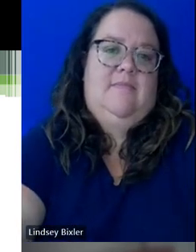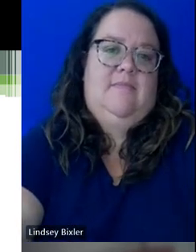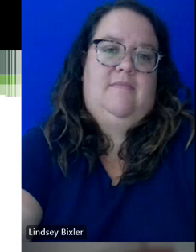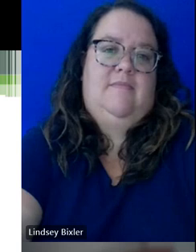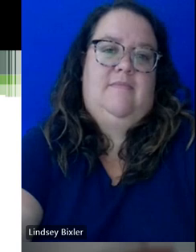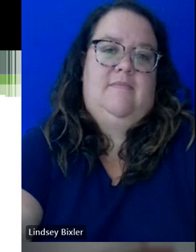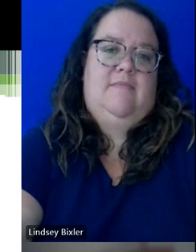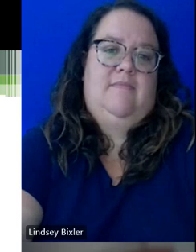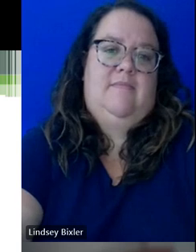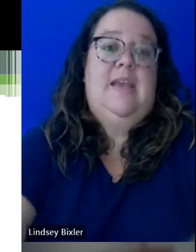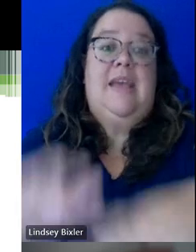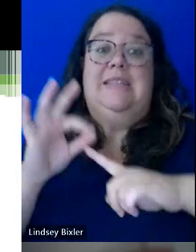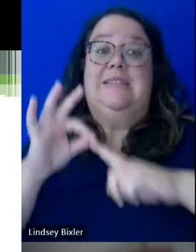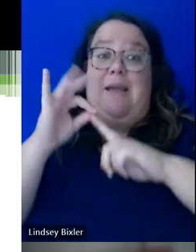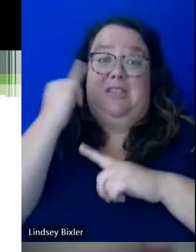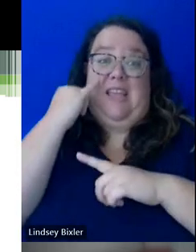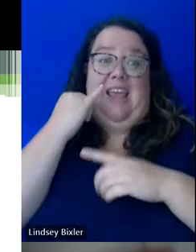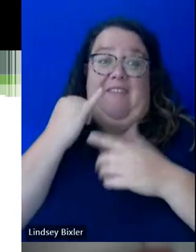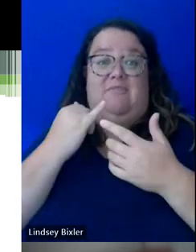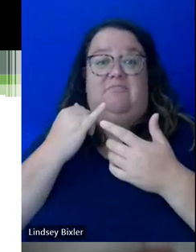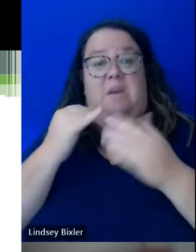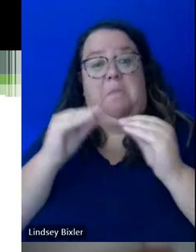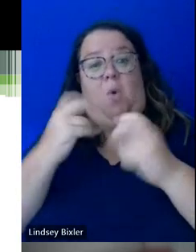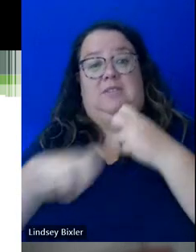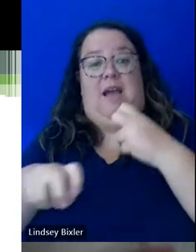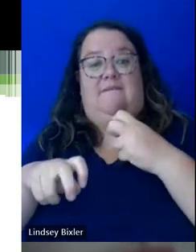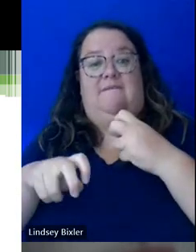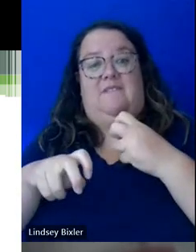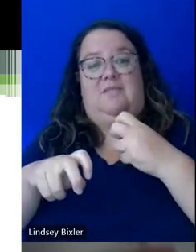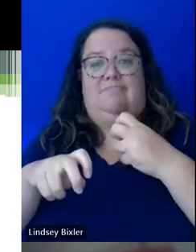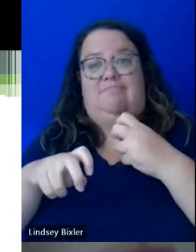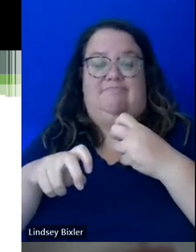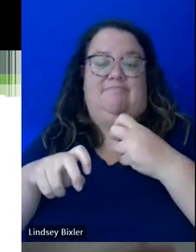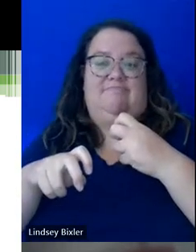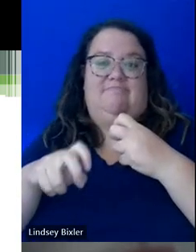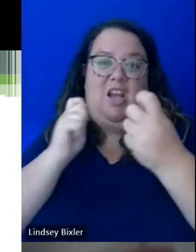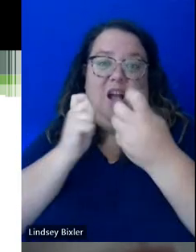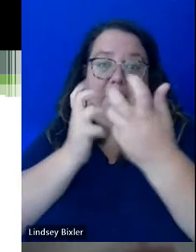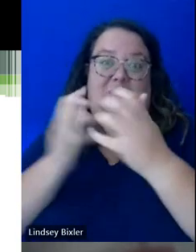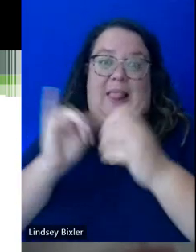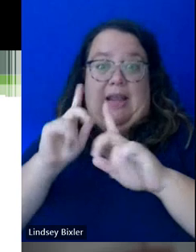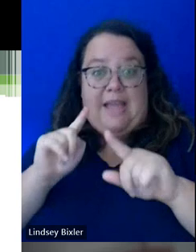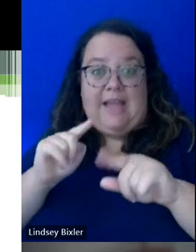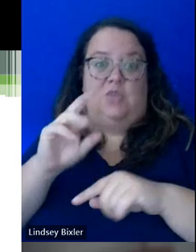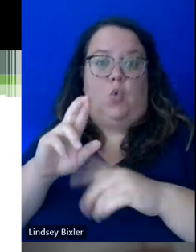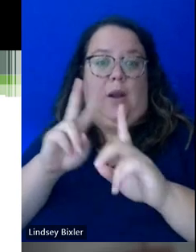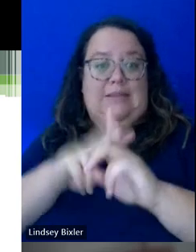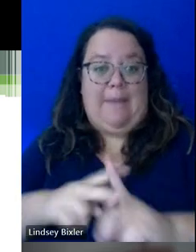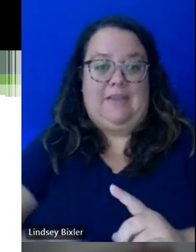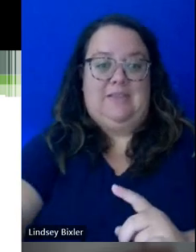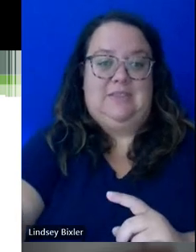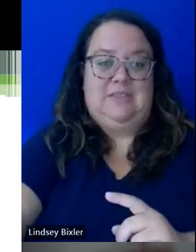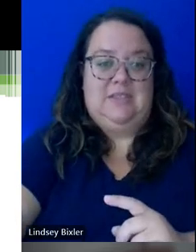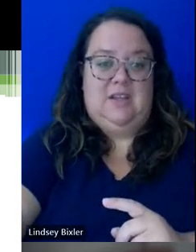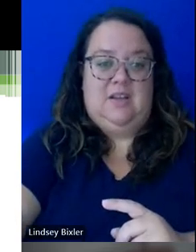are trickier to implement to begin with, like attendance or assignments. And so we would, we continue to work with